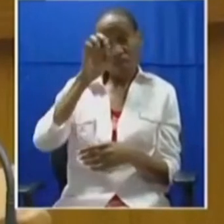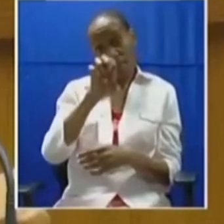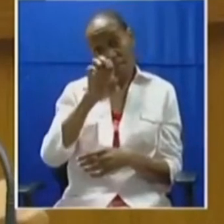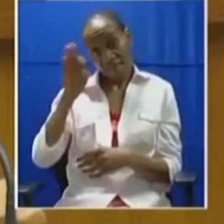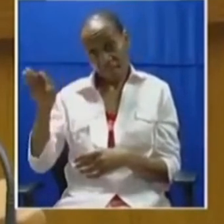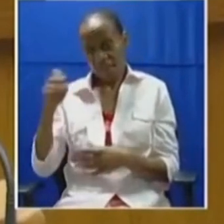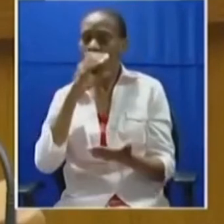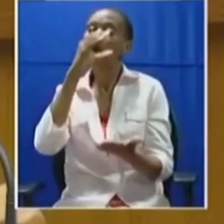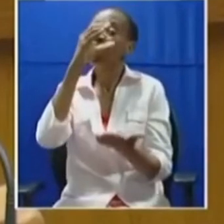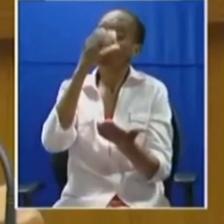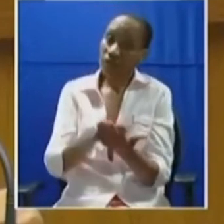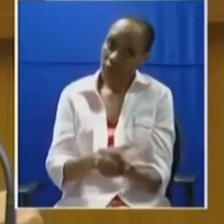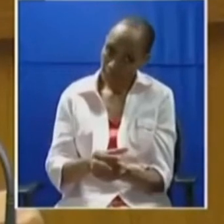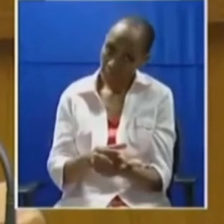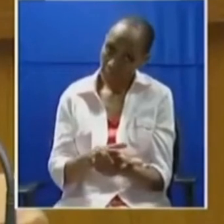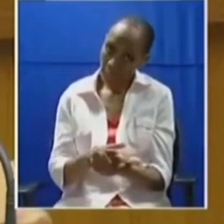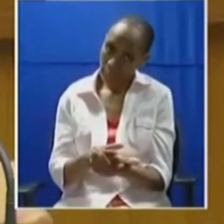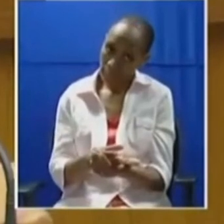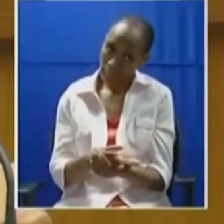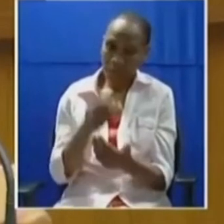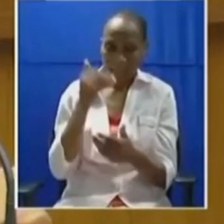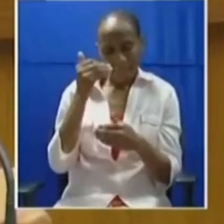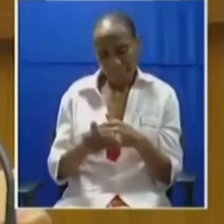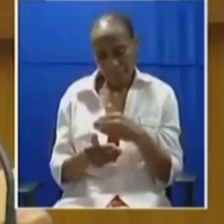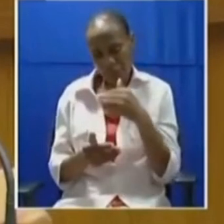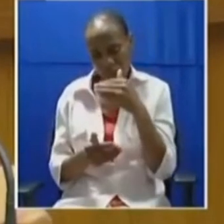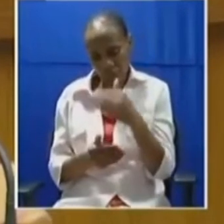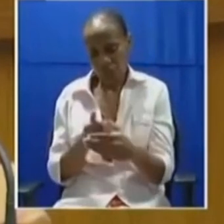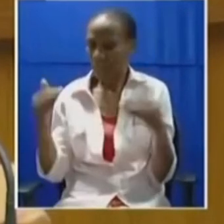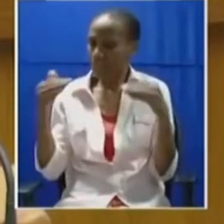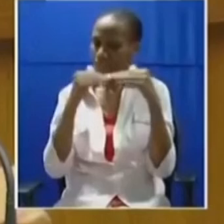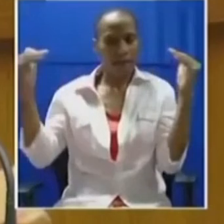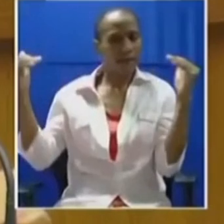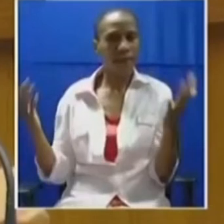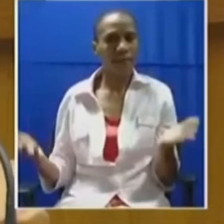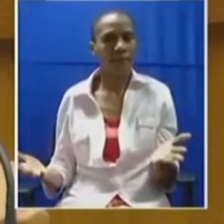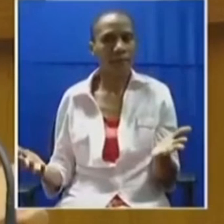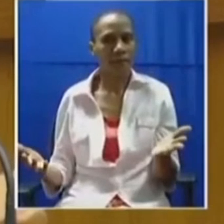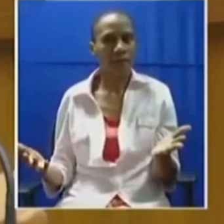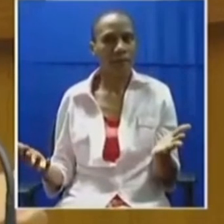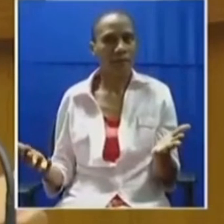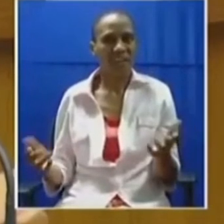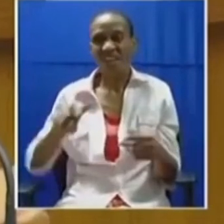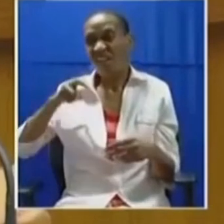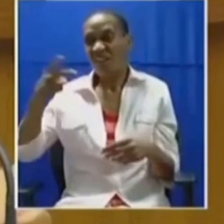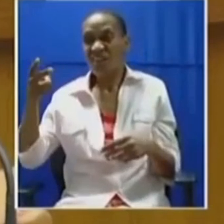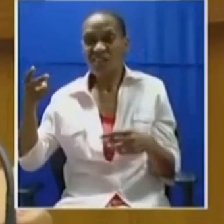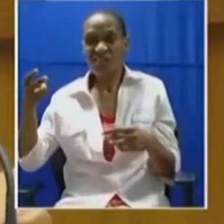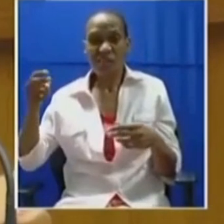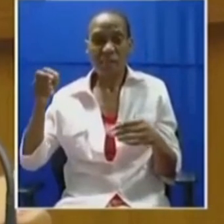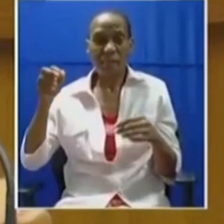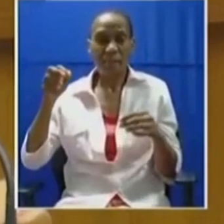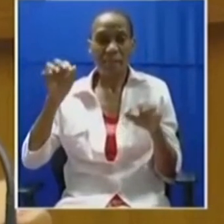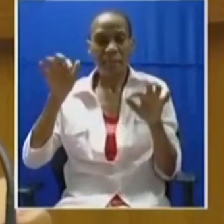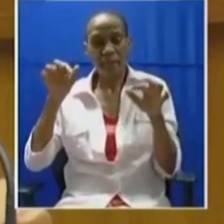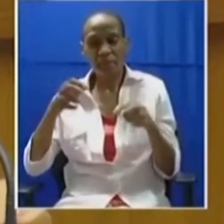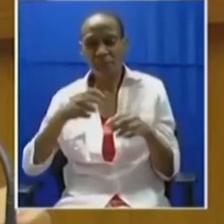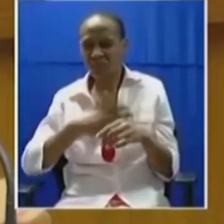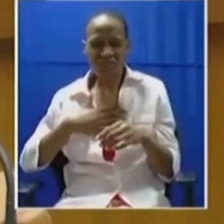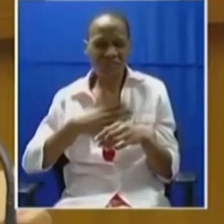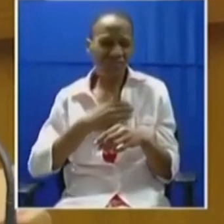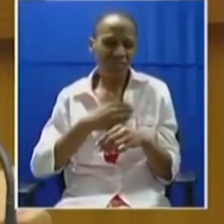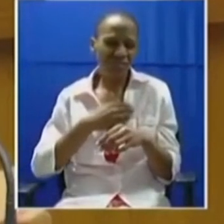confirmed that the process was fair. Everybody else was heard, including